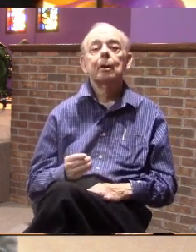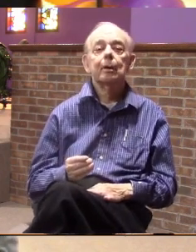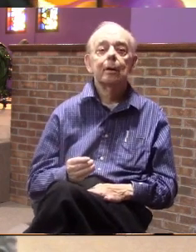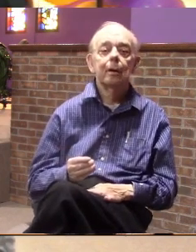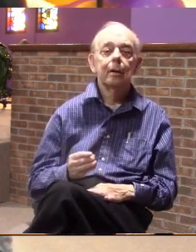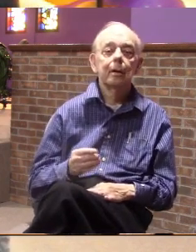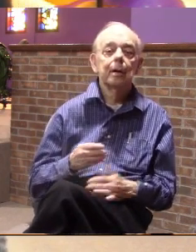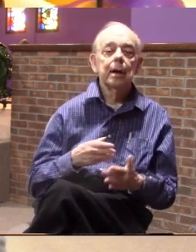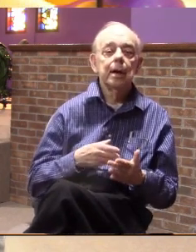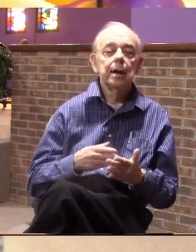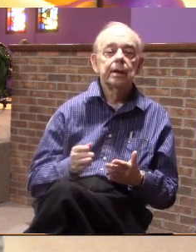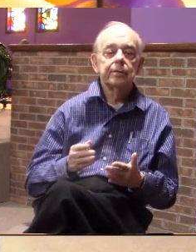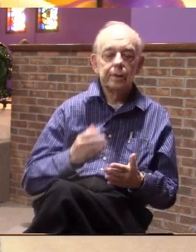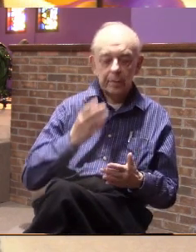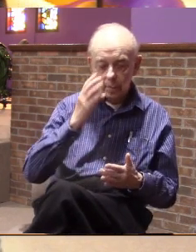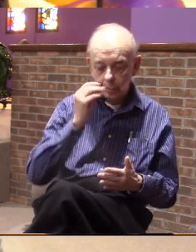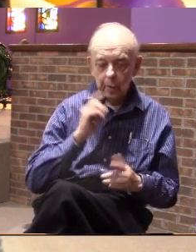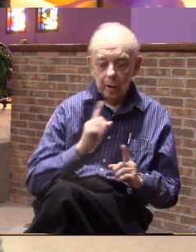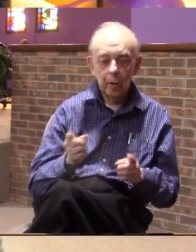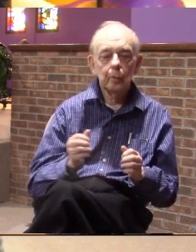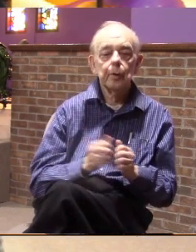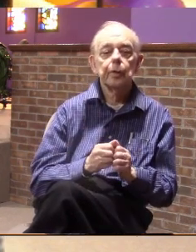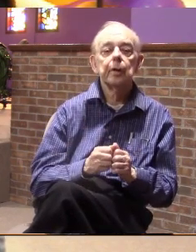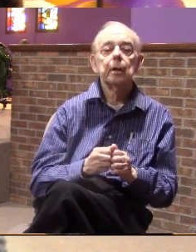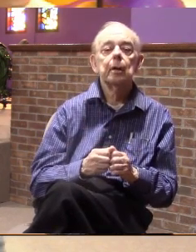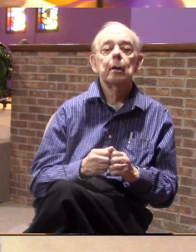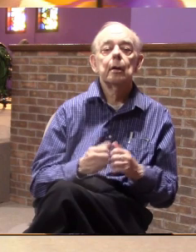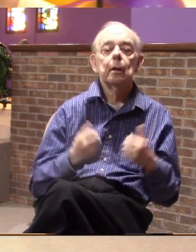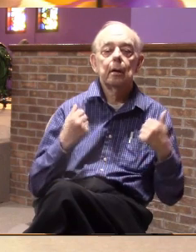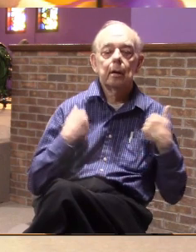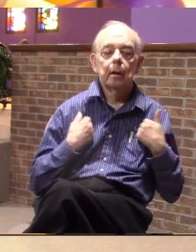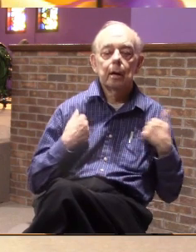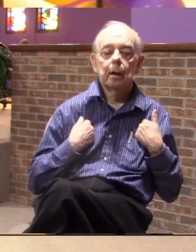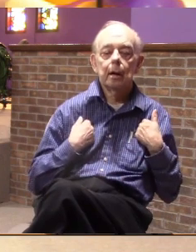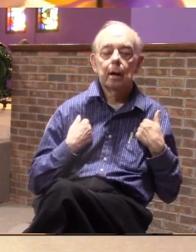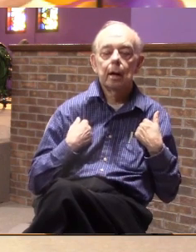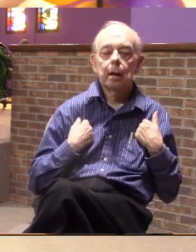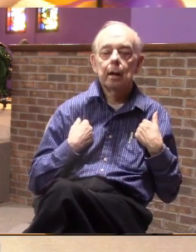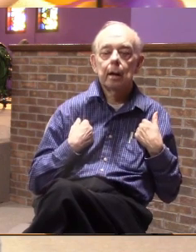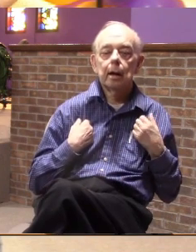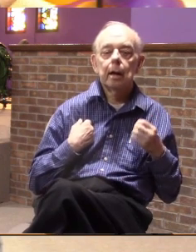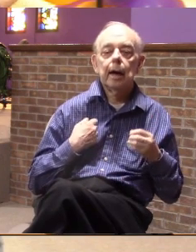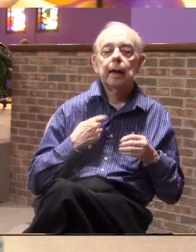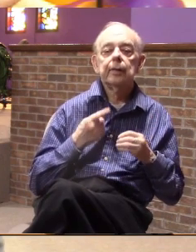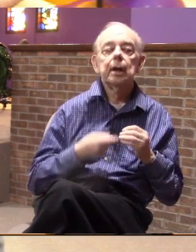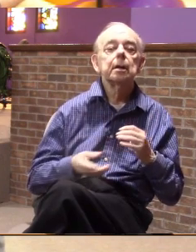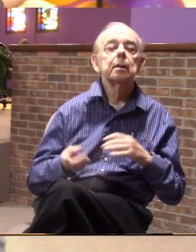and send him home with the backpack at the end of the day